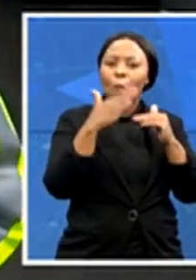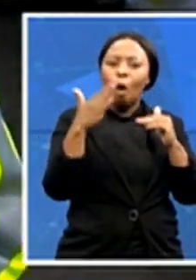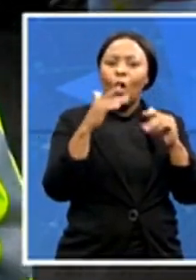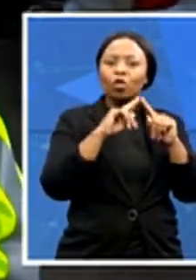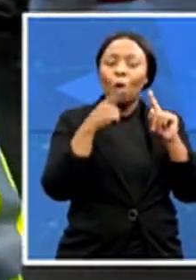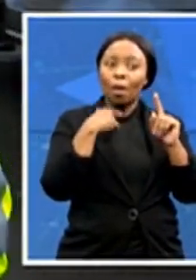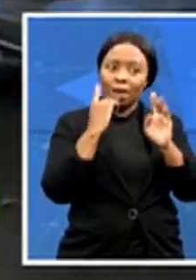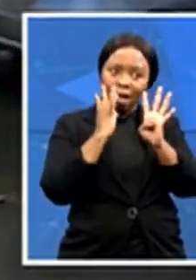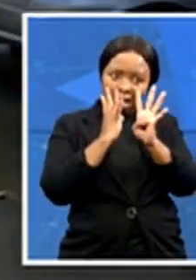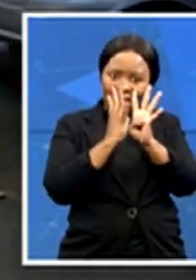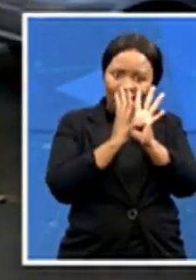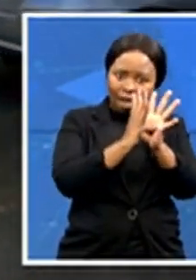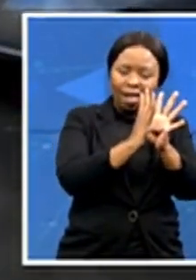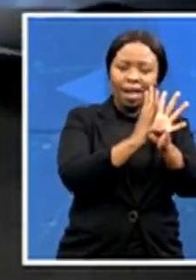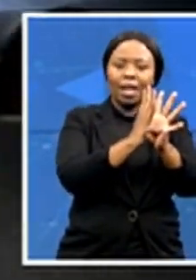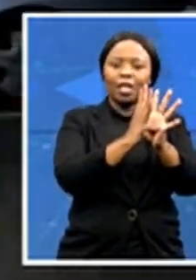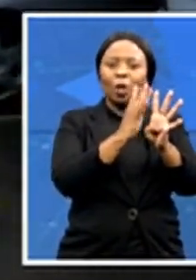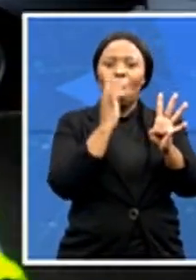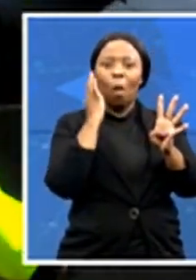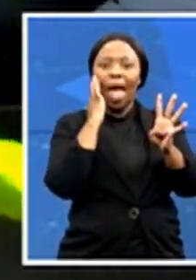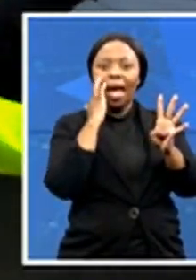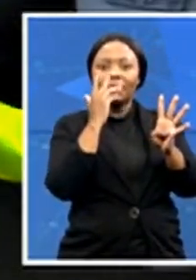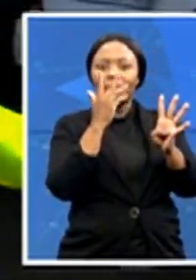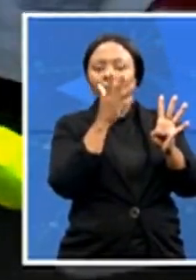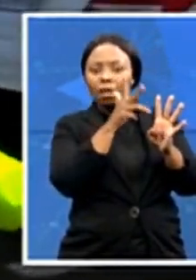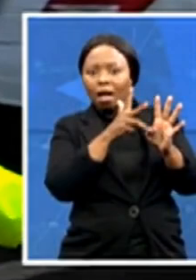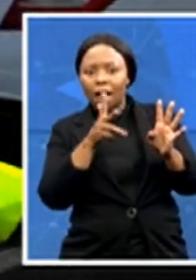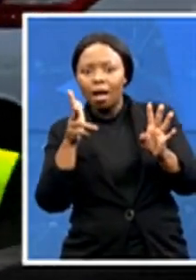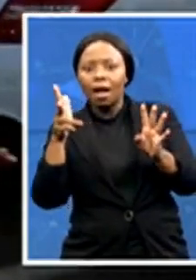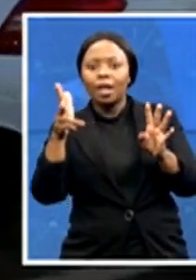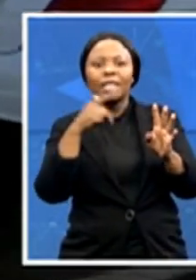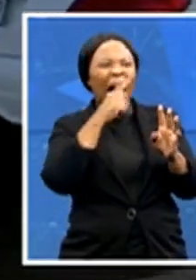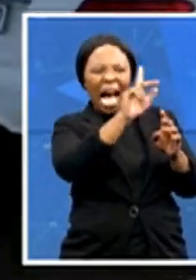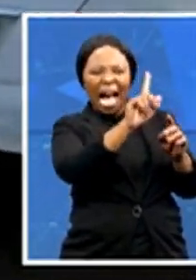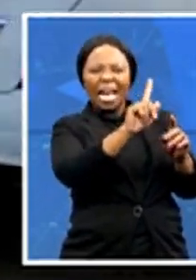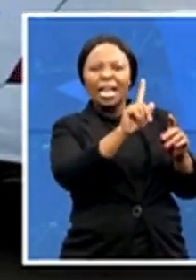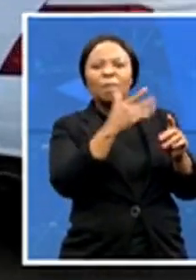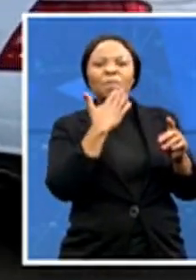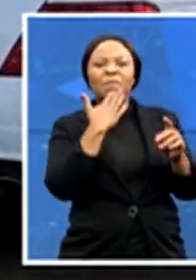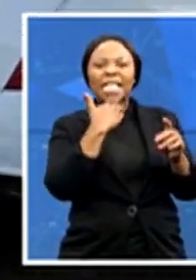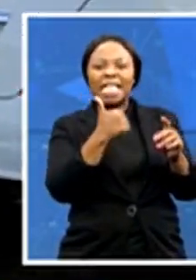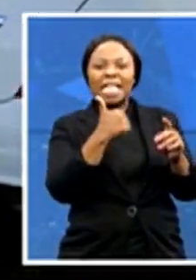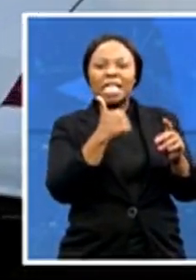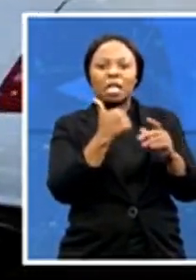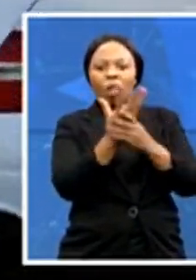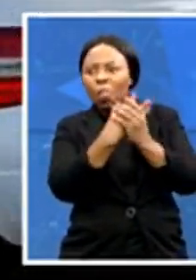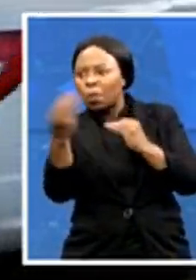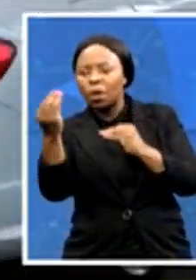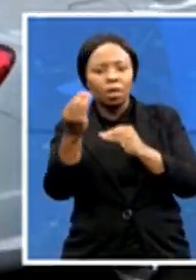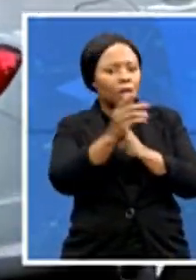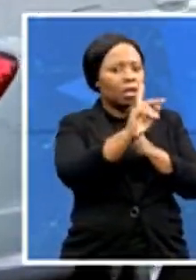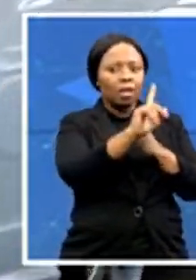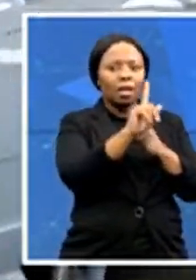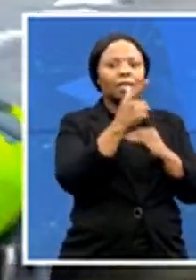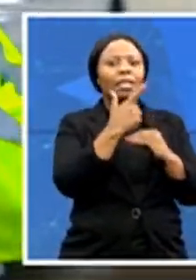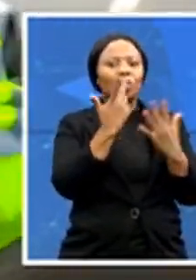to run away, someone flagged us down and told us not to disappear or go away. And then we had to explain ourselves what we why